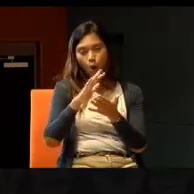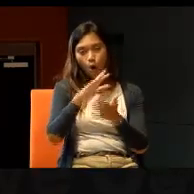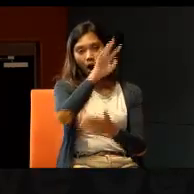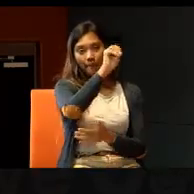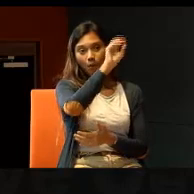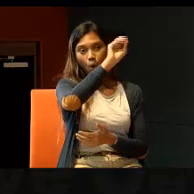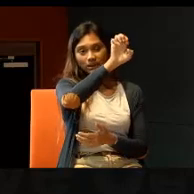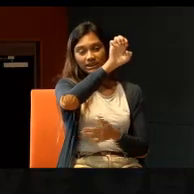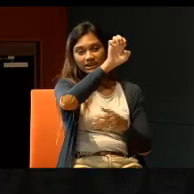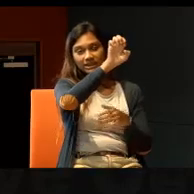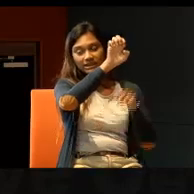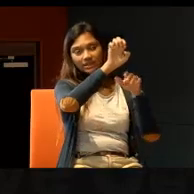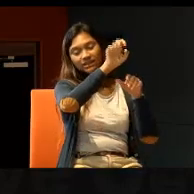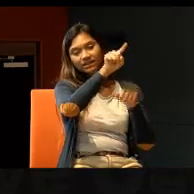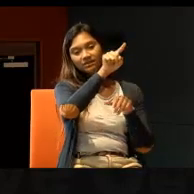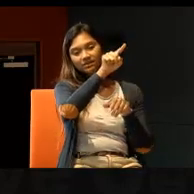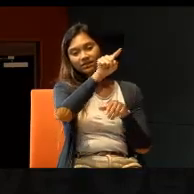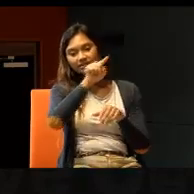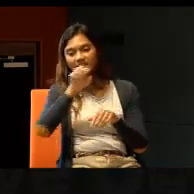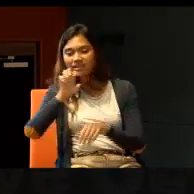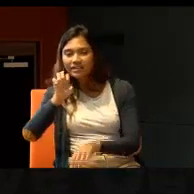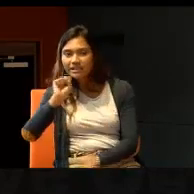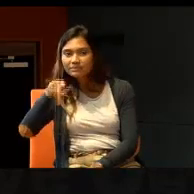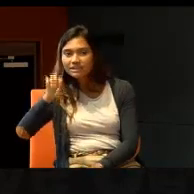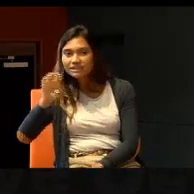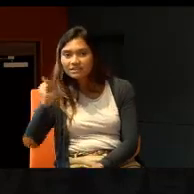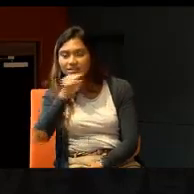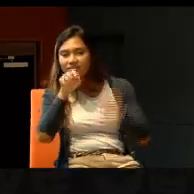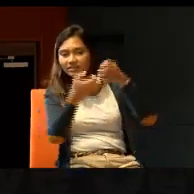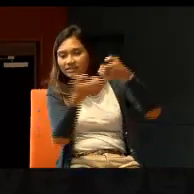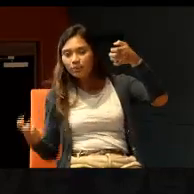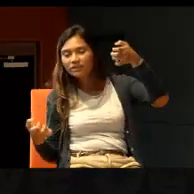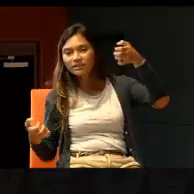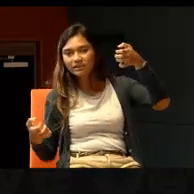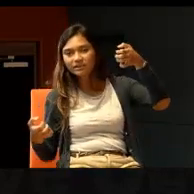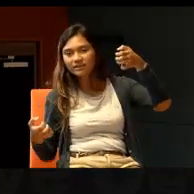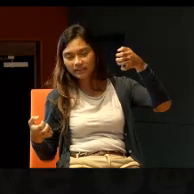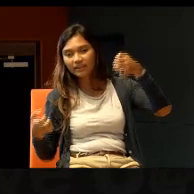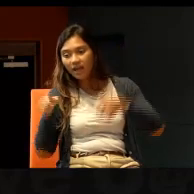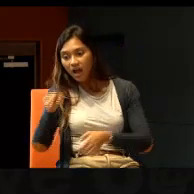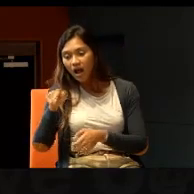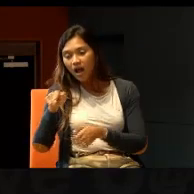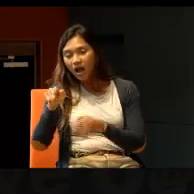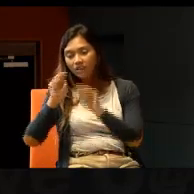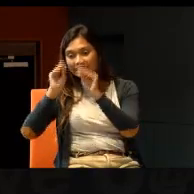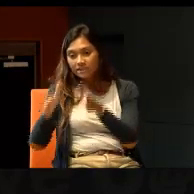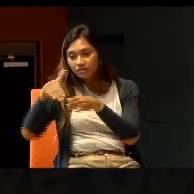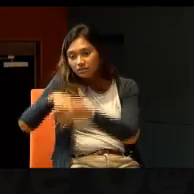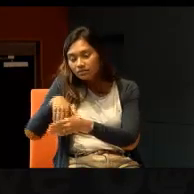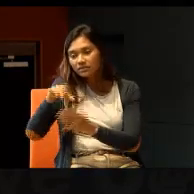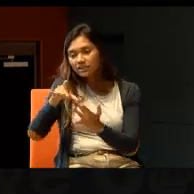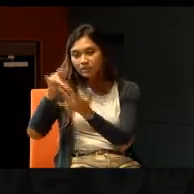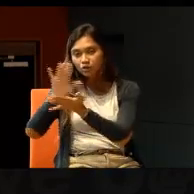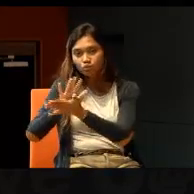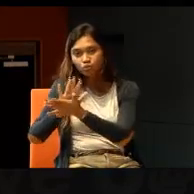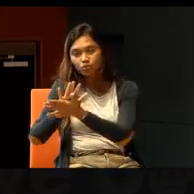Special, education teachers, are not MOE teachers. They are not civil servants. They are. So,